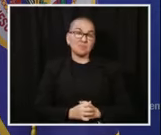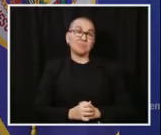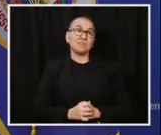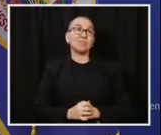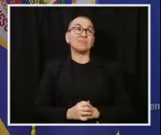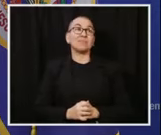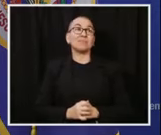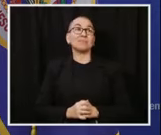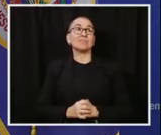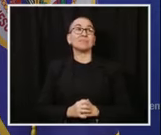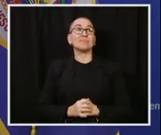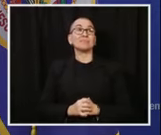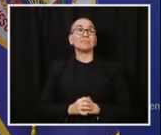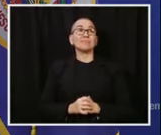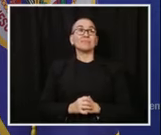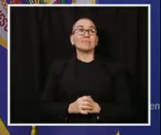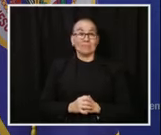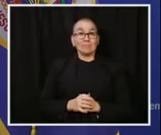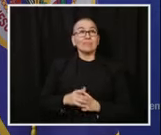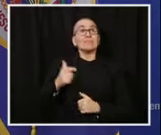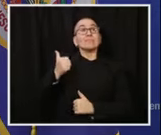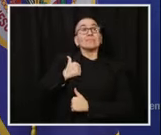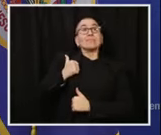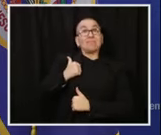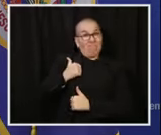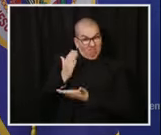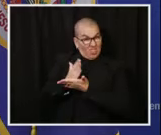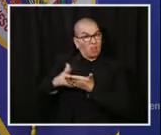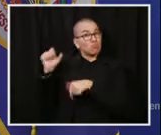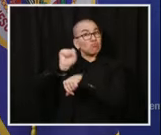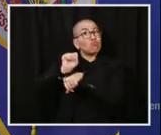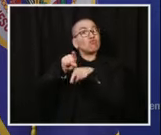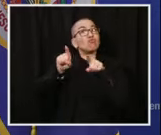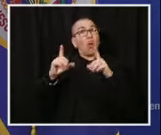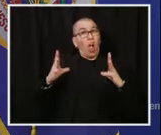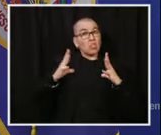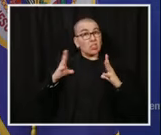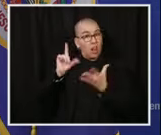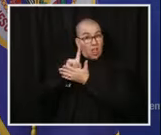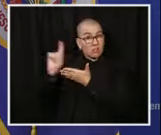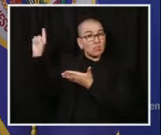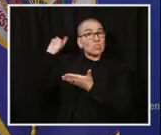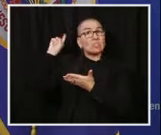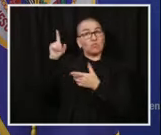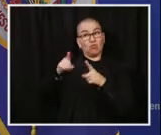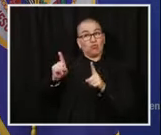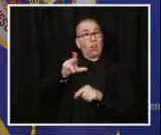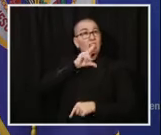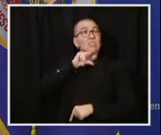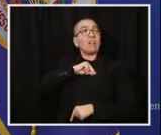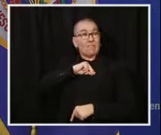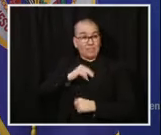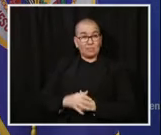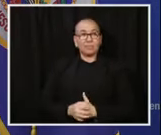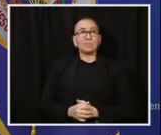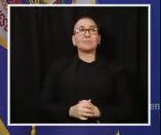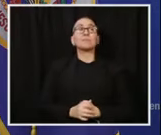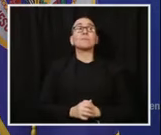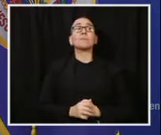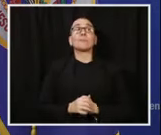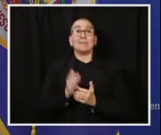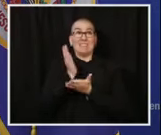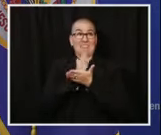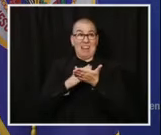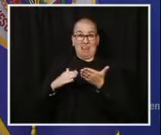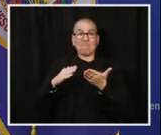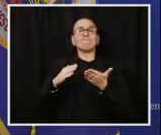These service members talked about their interactions with residents who unfortunately had been isolated and quarantined and hadn't been able to see their loved ones